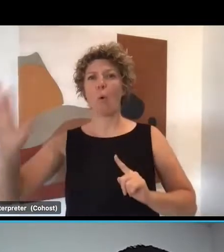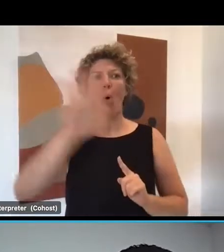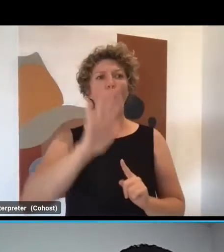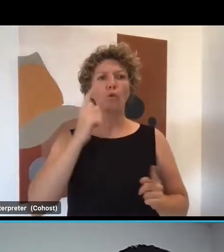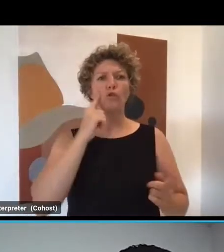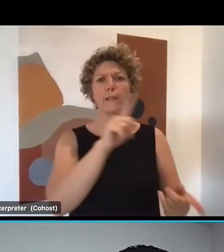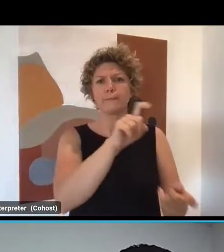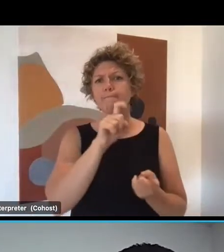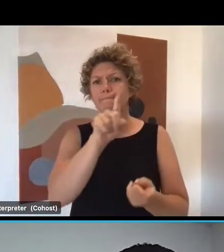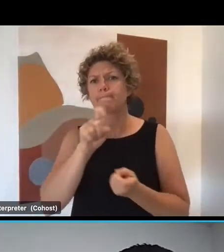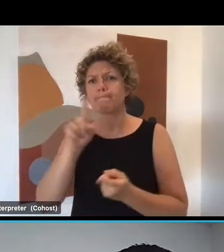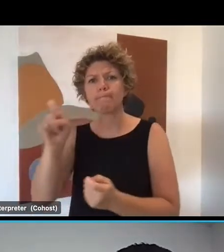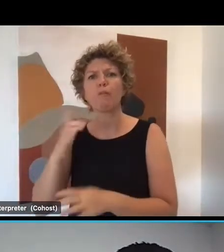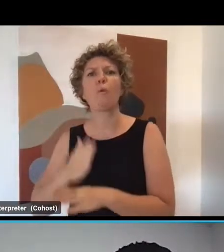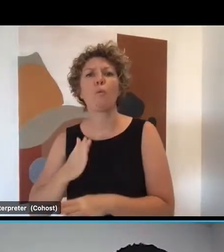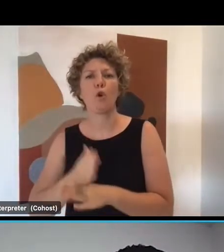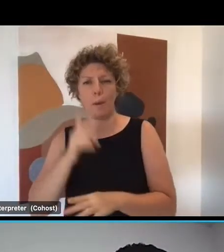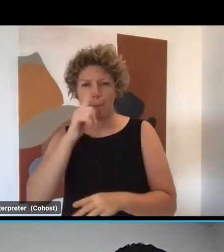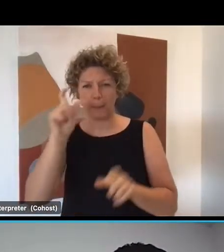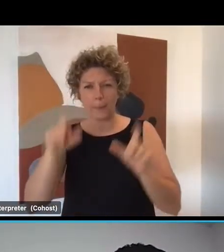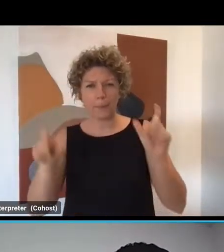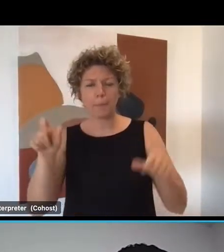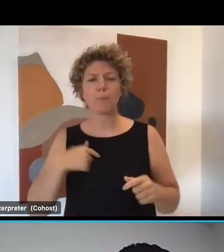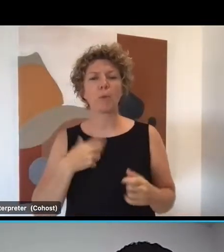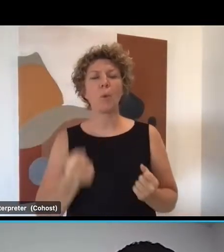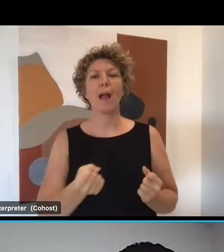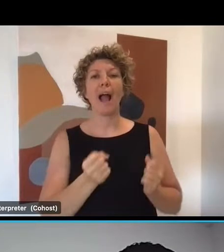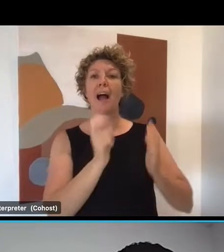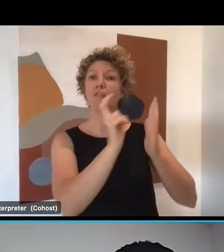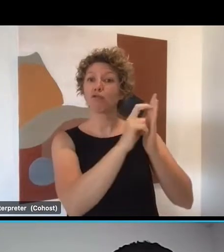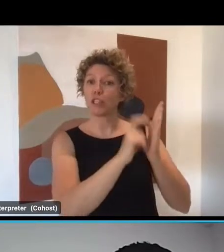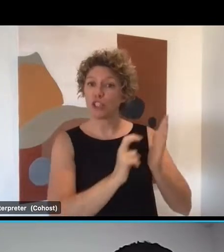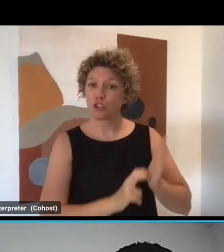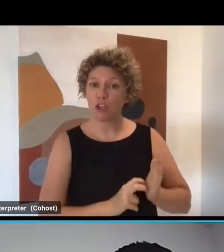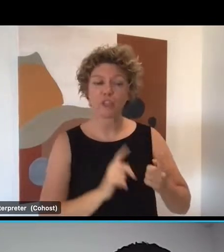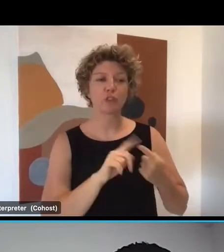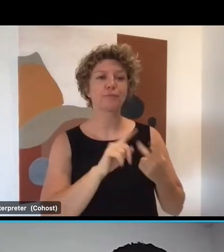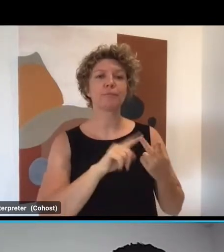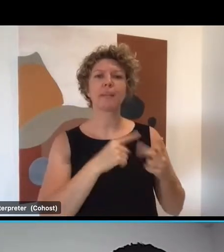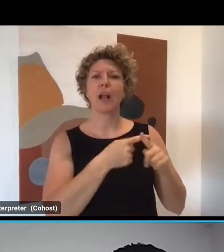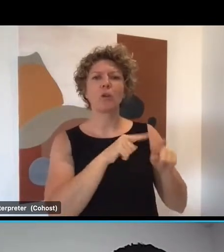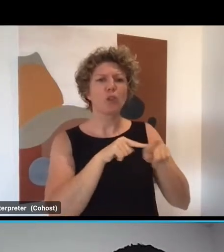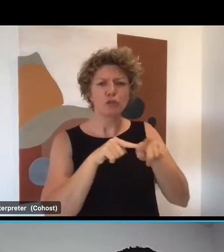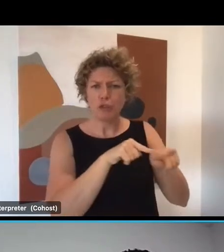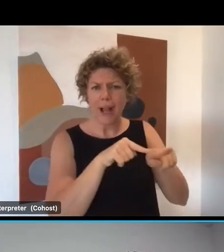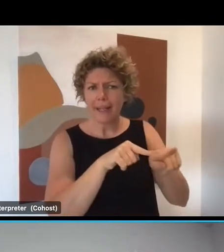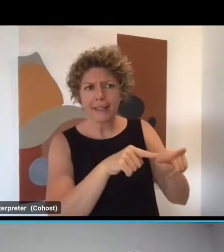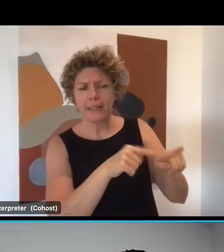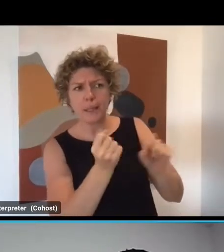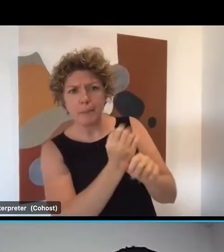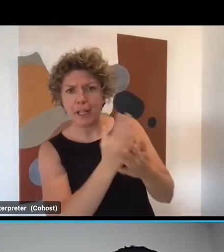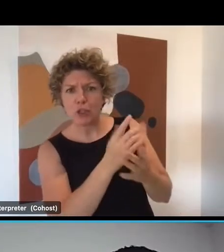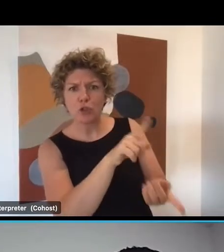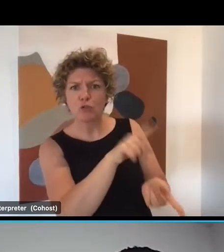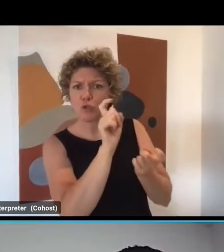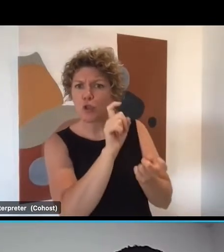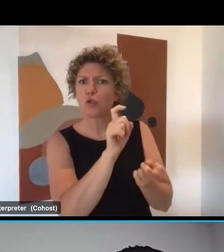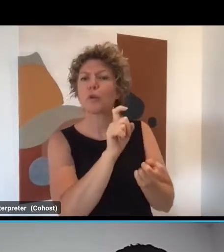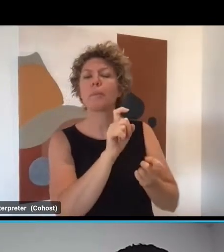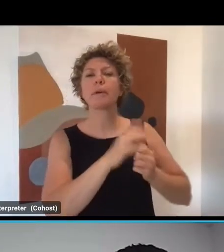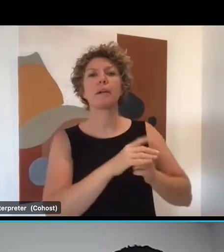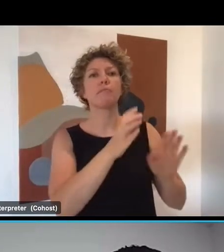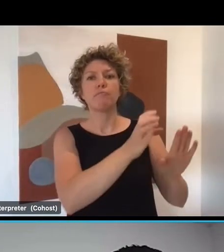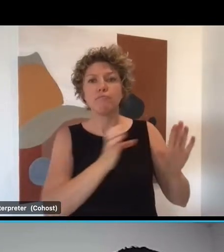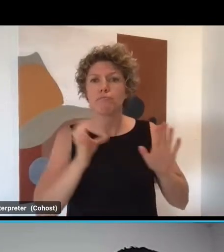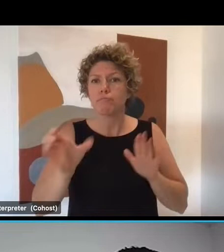David We've designed and implemented a candidate registration and tracking process for recruitment training, vocational